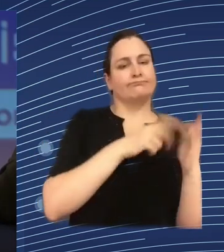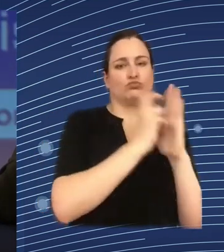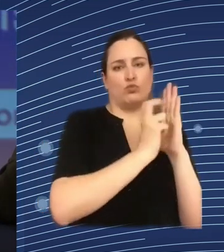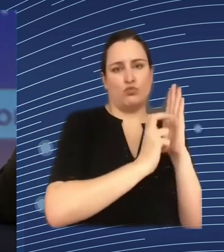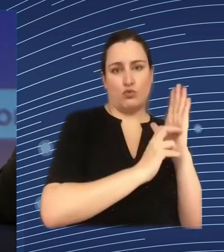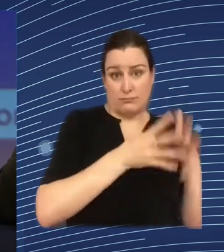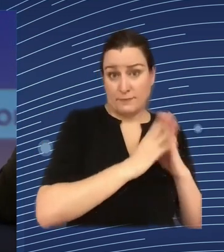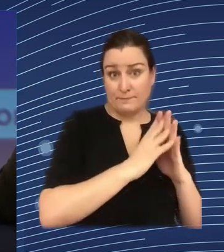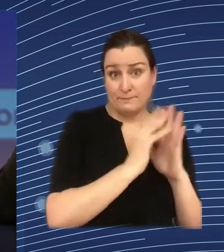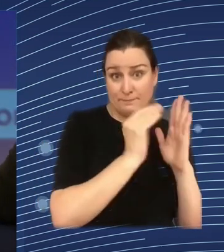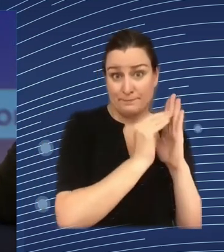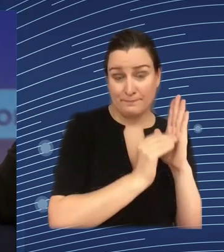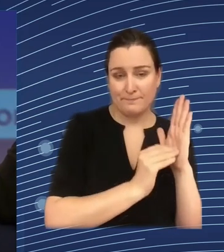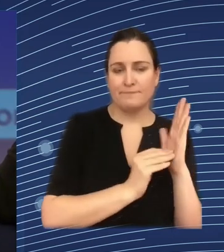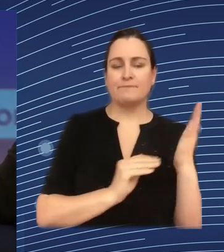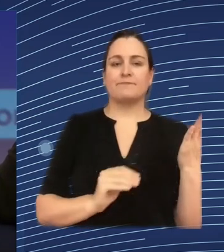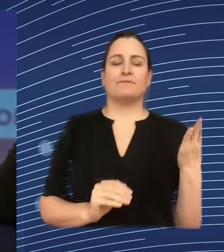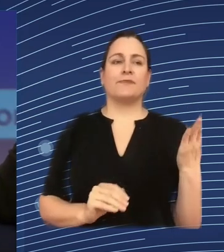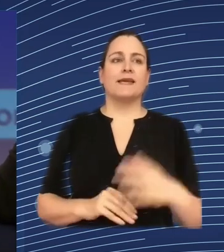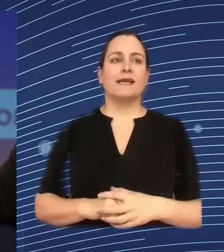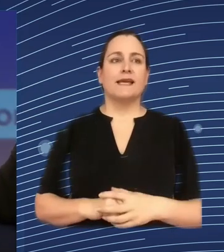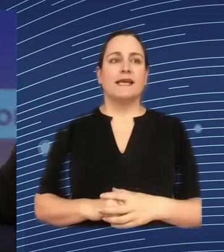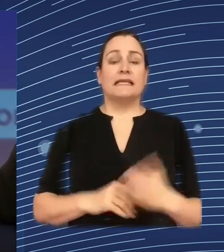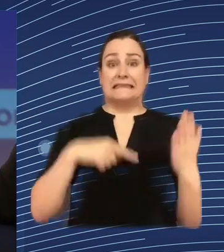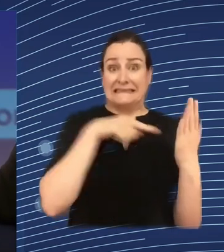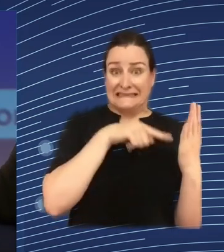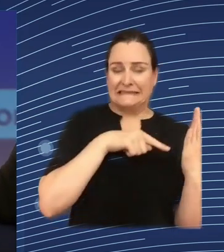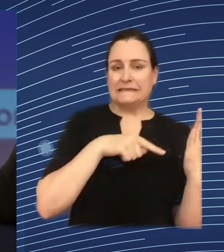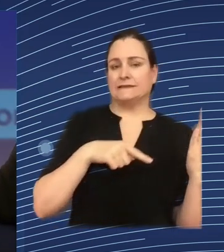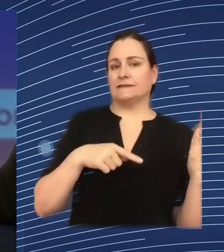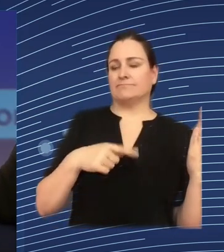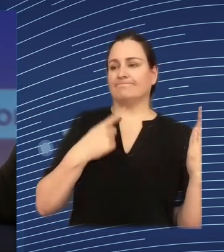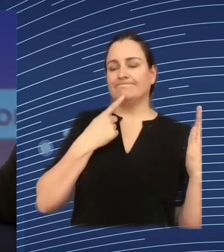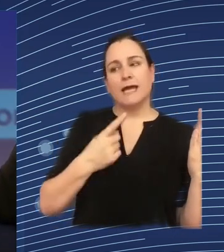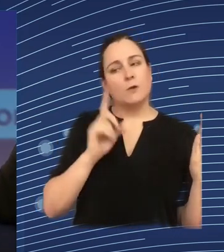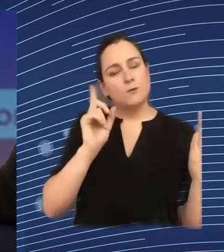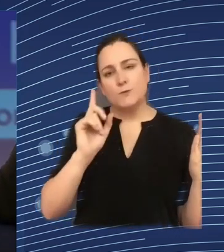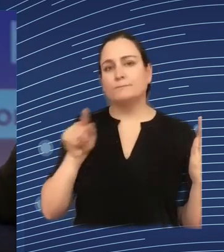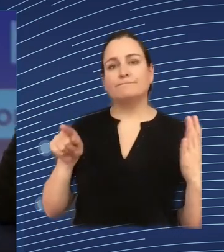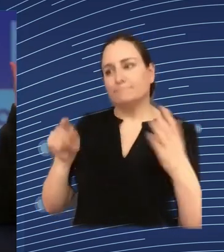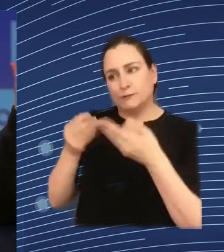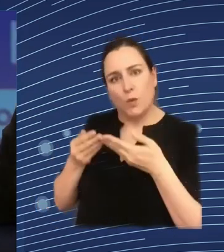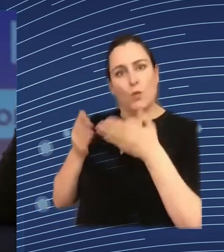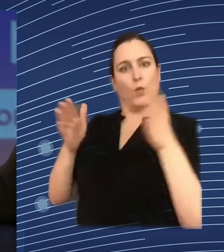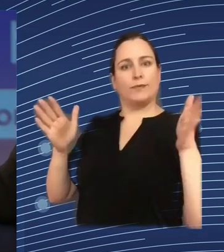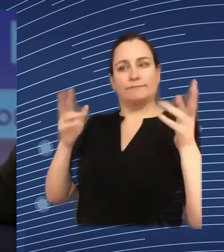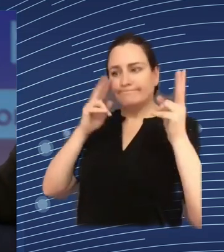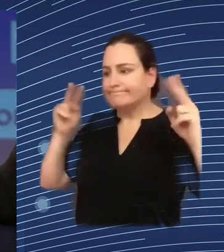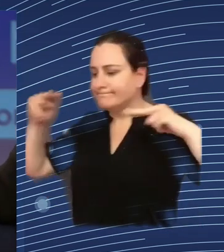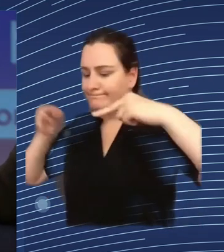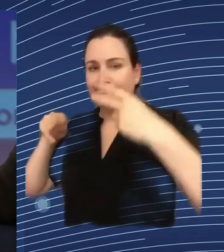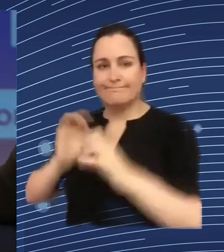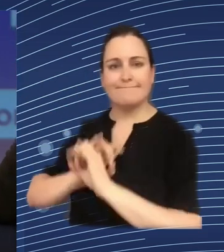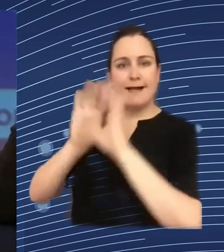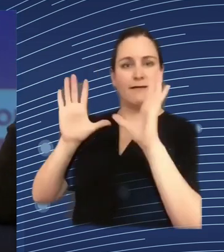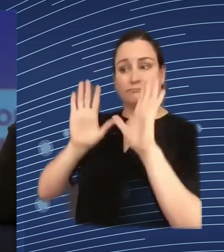having kind of listened to James I'm hesitant to say this but humans in the loop for us in a very meaningful way is something that we